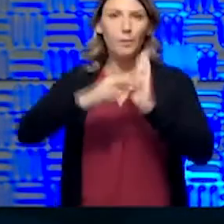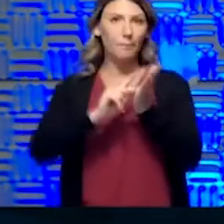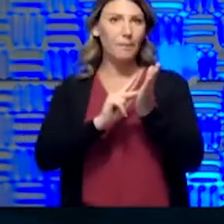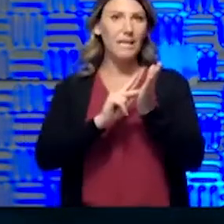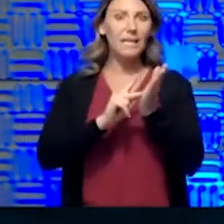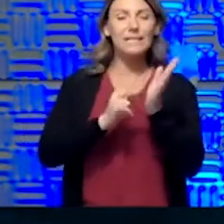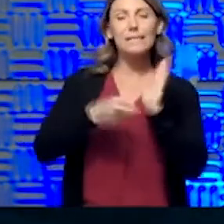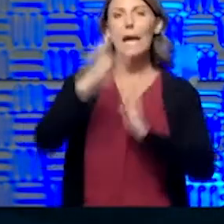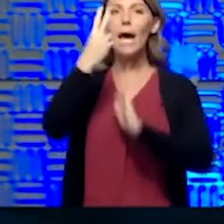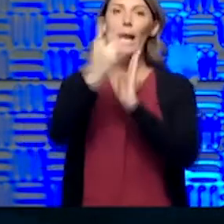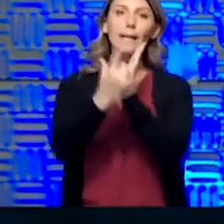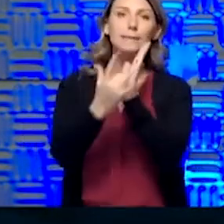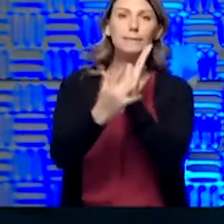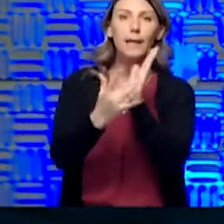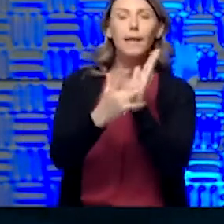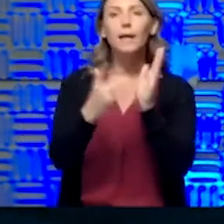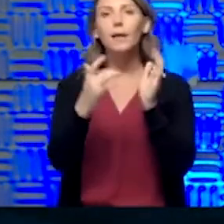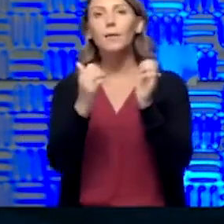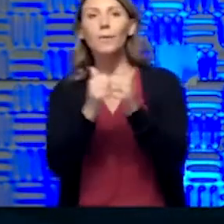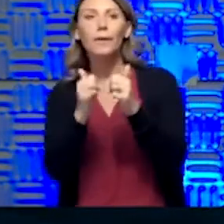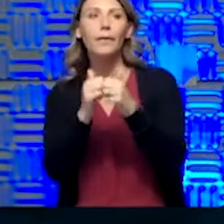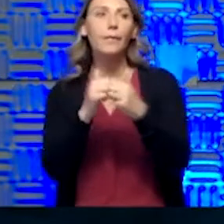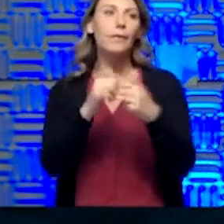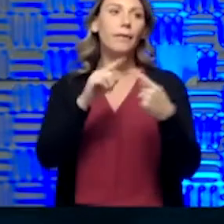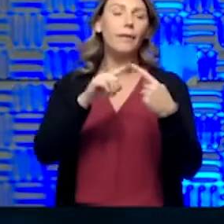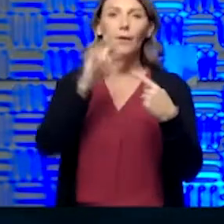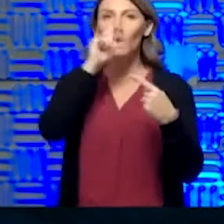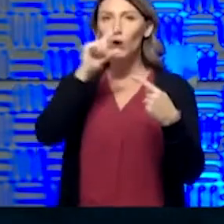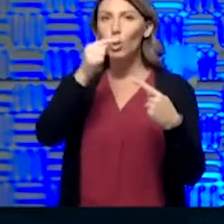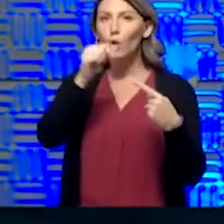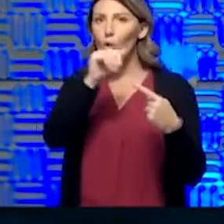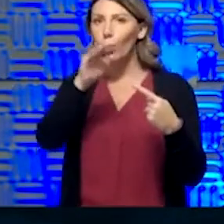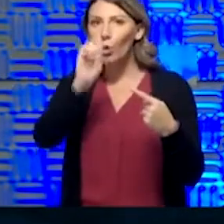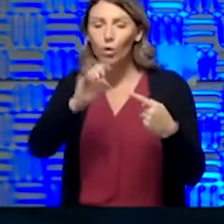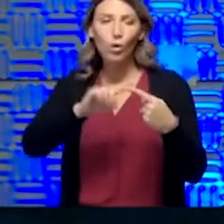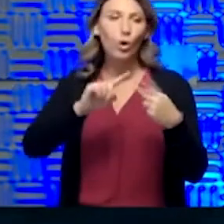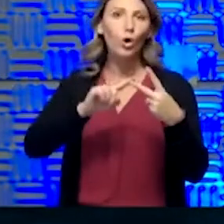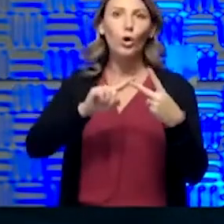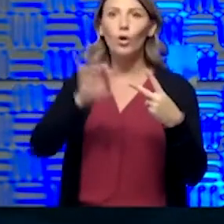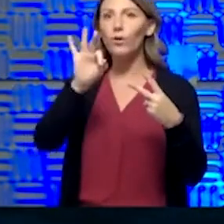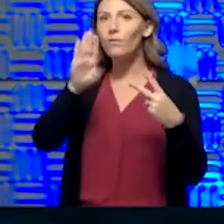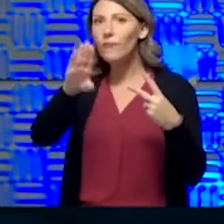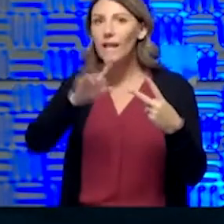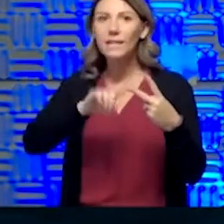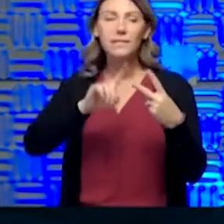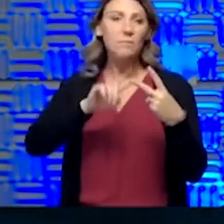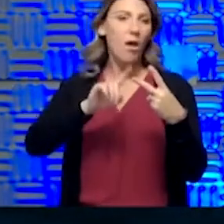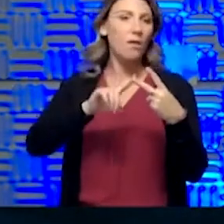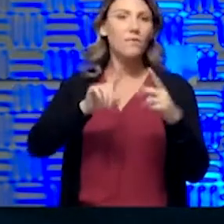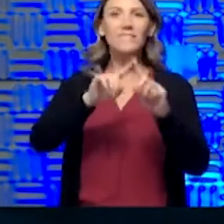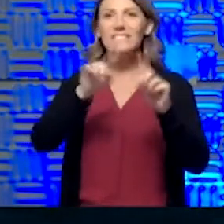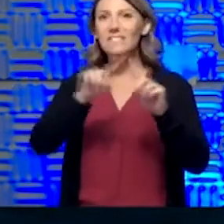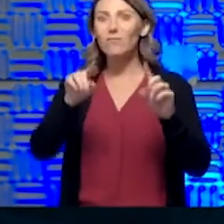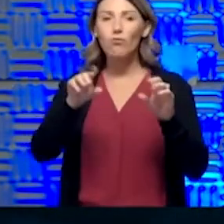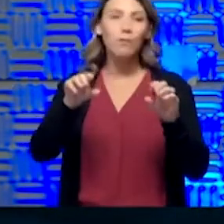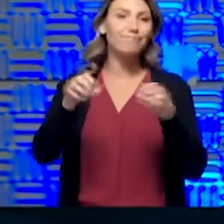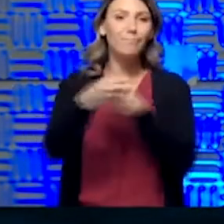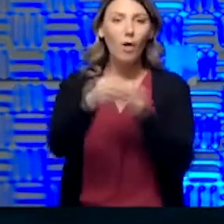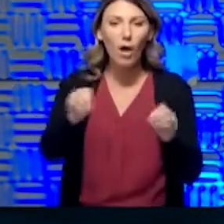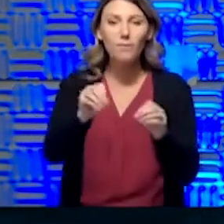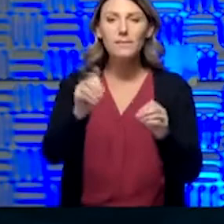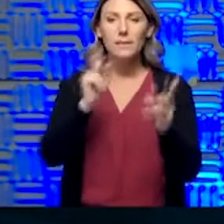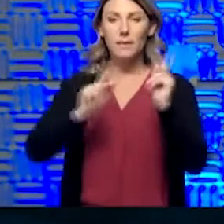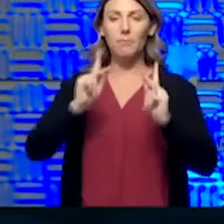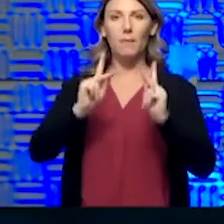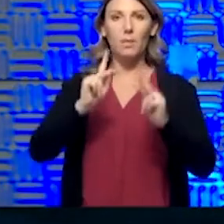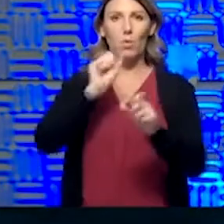hip to, like with Google and Facebook and whatnot leading the way, that do away with offices. Sprint has done this. Done away with offices and have people